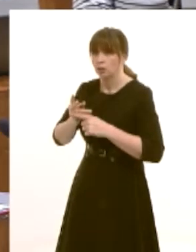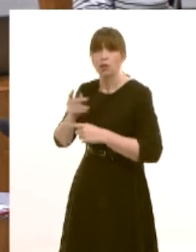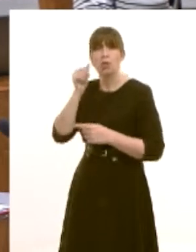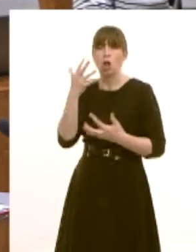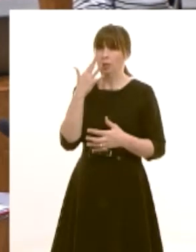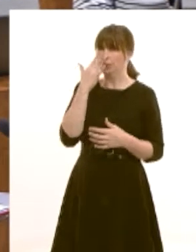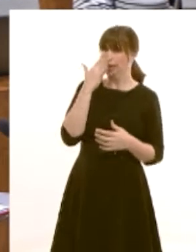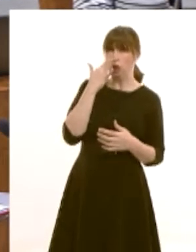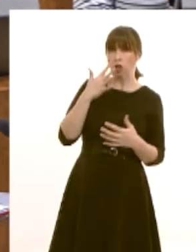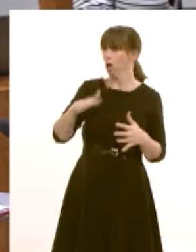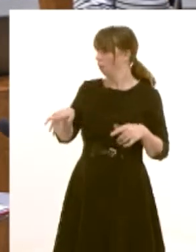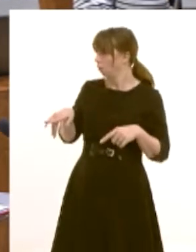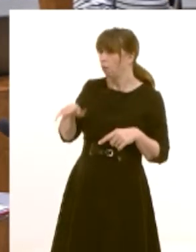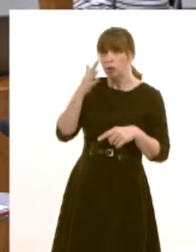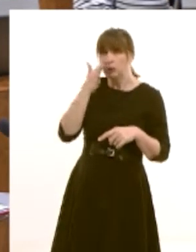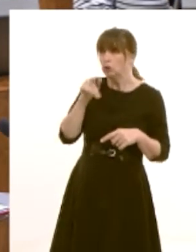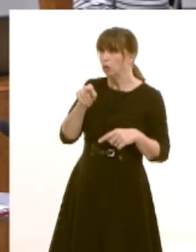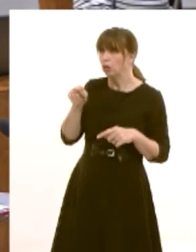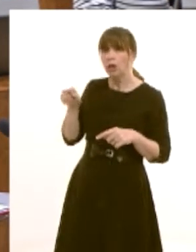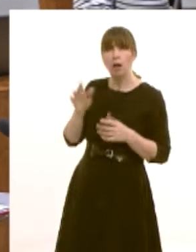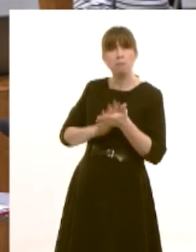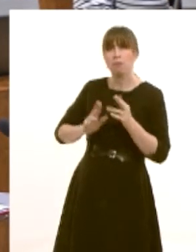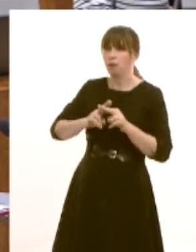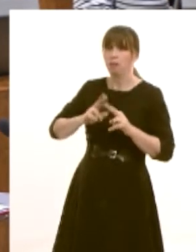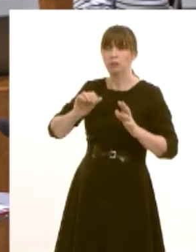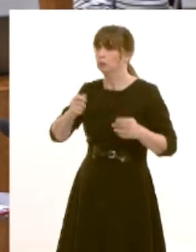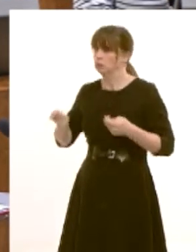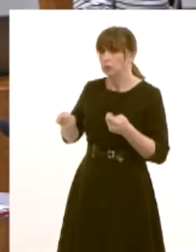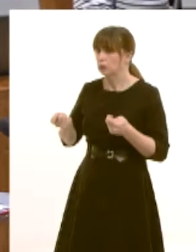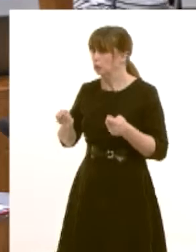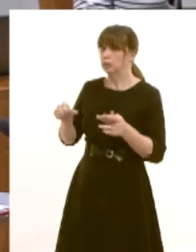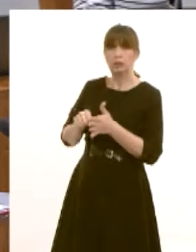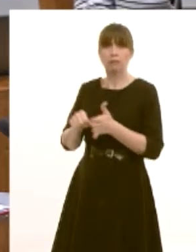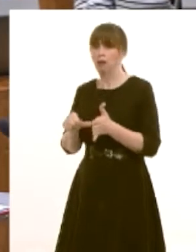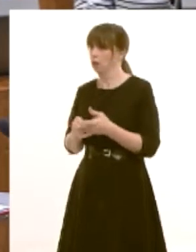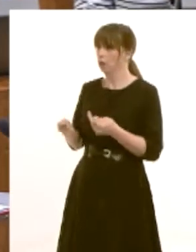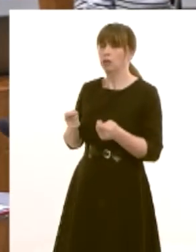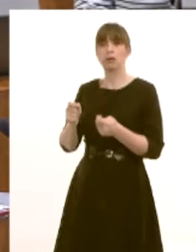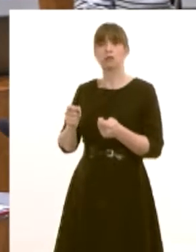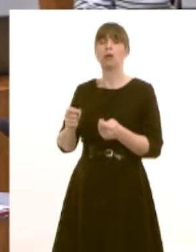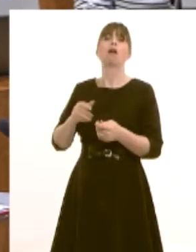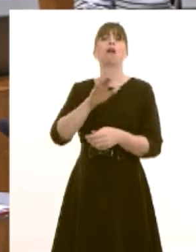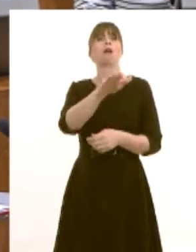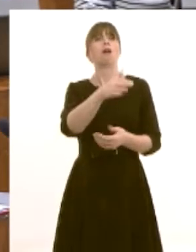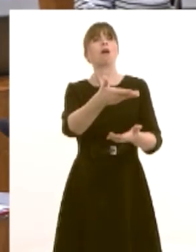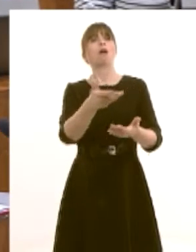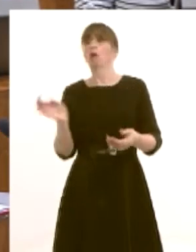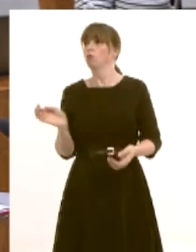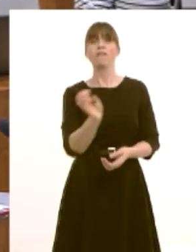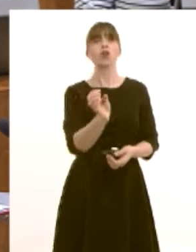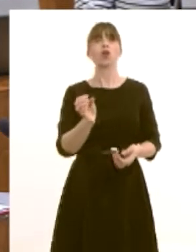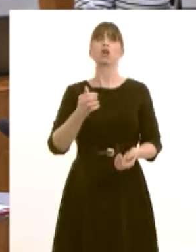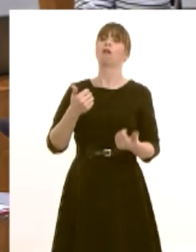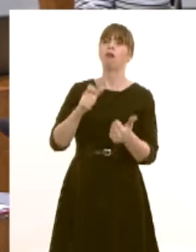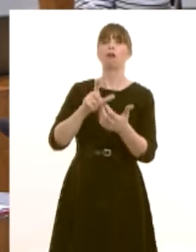who are displaying signs that are difficult for parents to control that calms is the place that they will get referred to